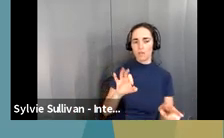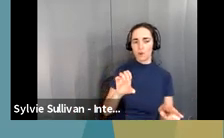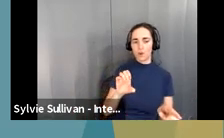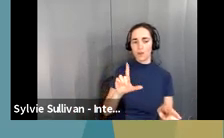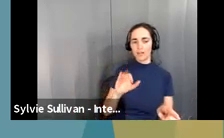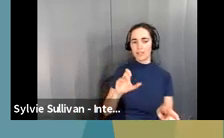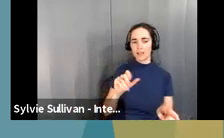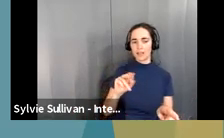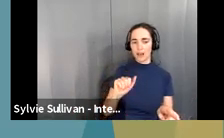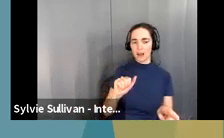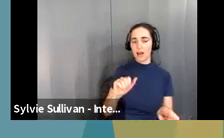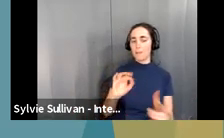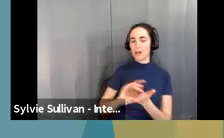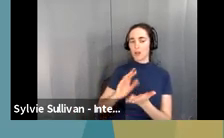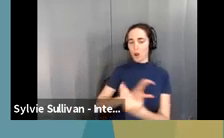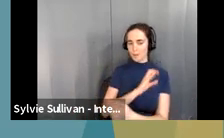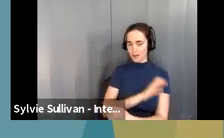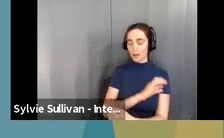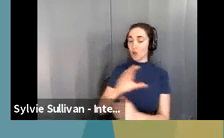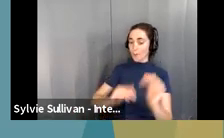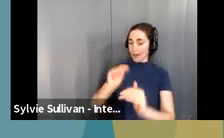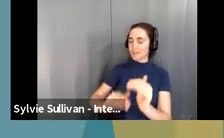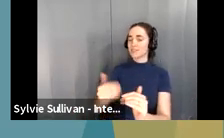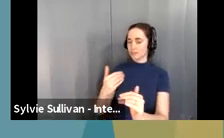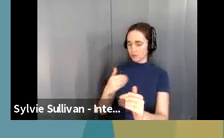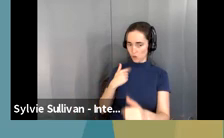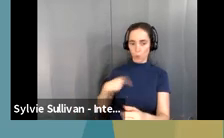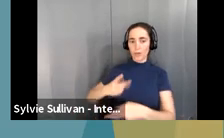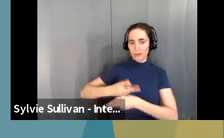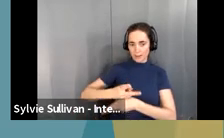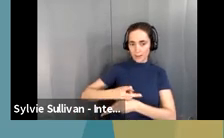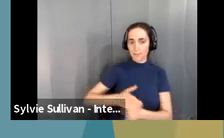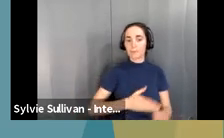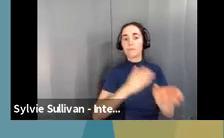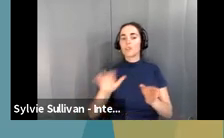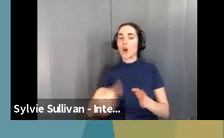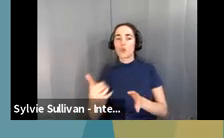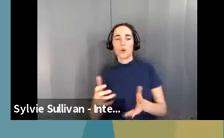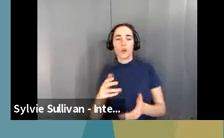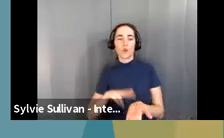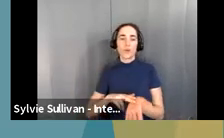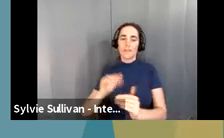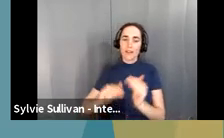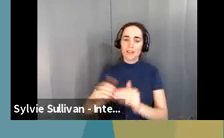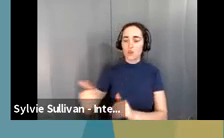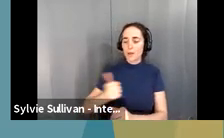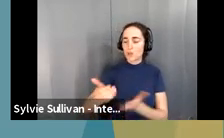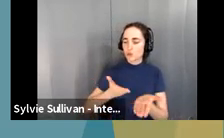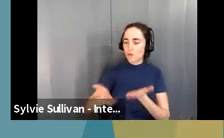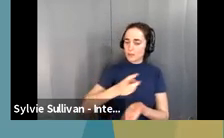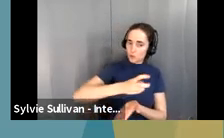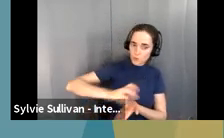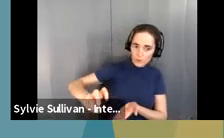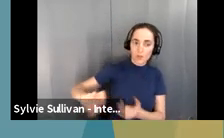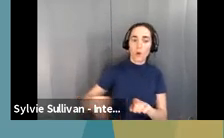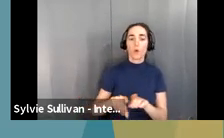Nursing facility transition services and other programs like adult protective services and, um, permanent, the